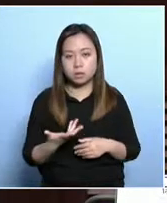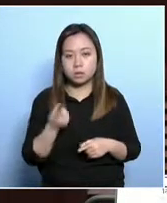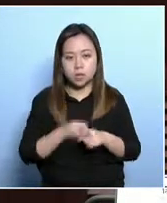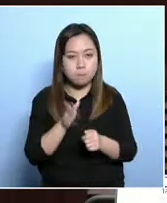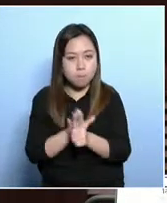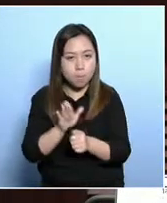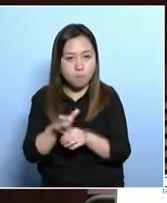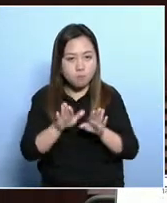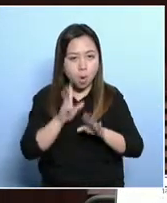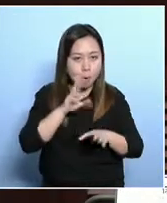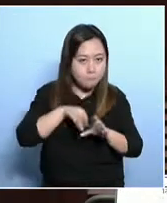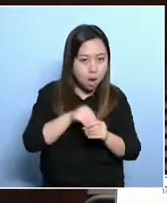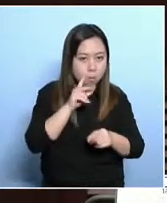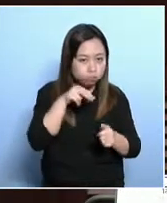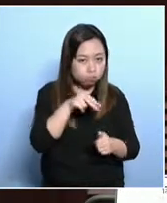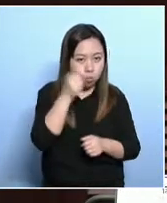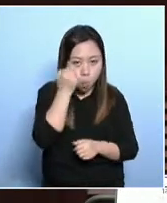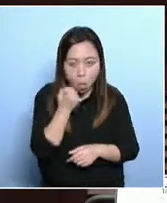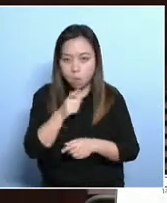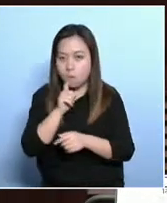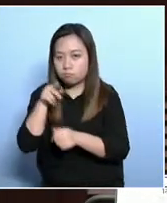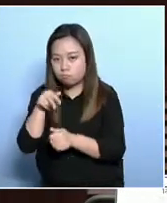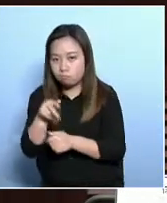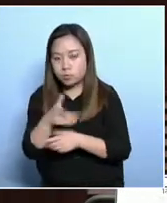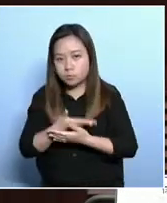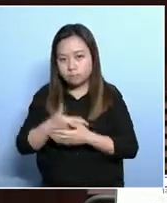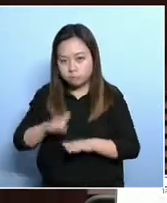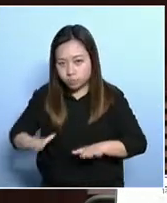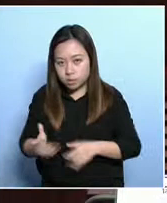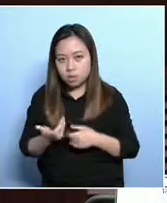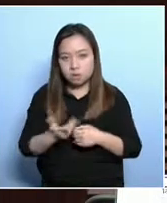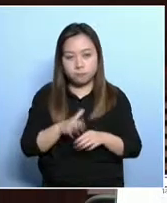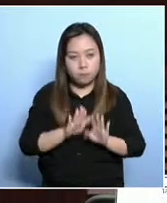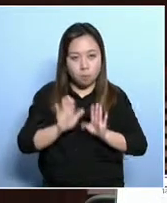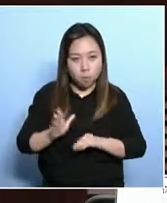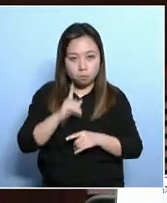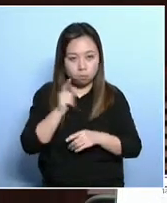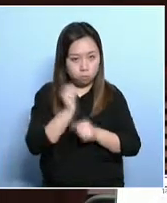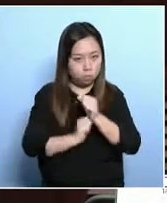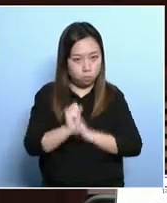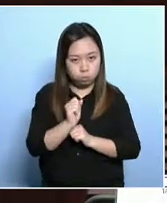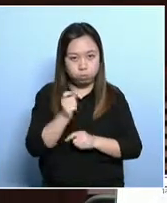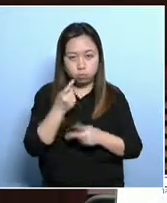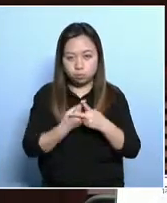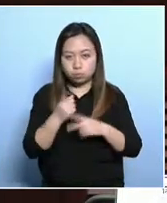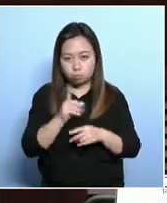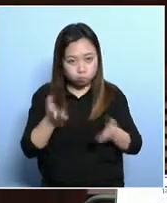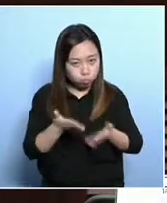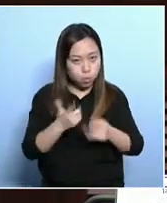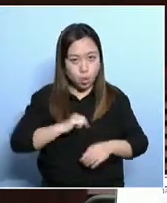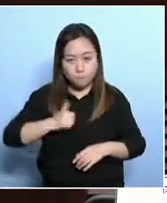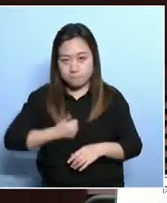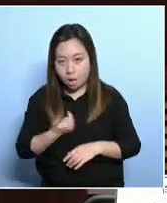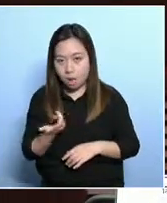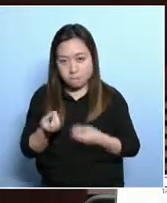have to look after family members. So we provide support services like childcare and daytime